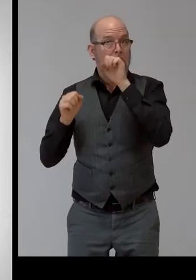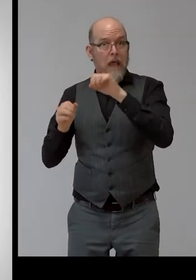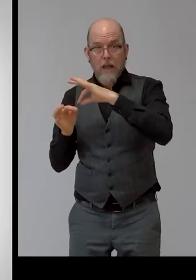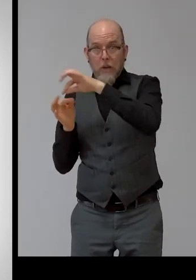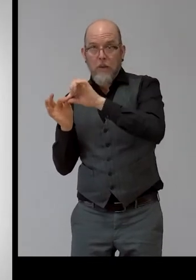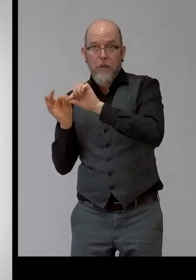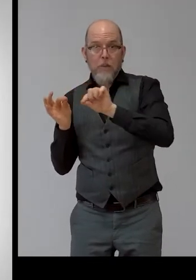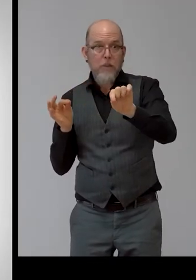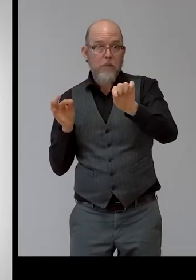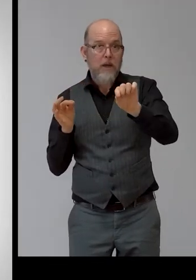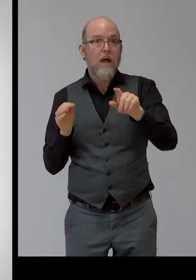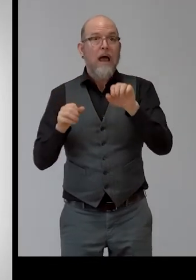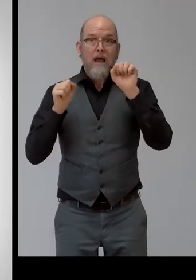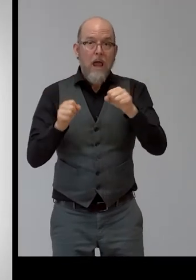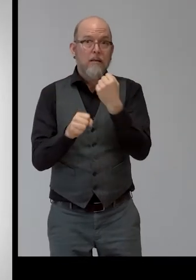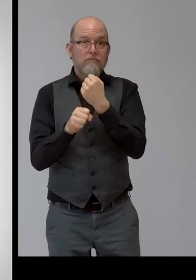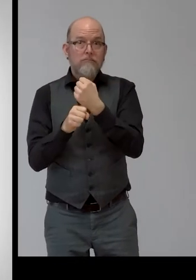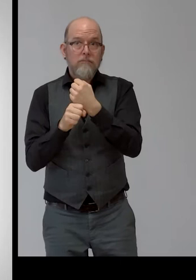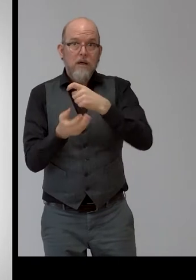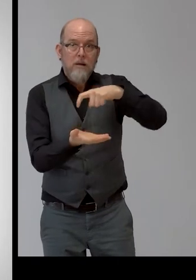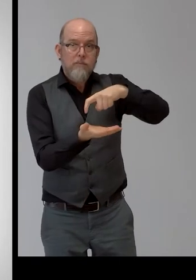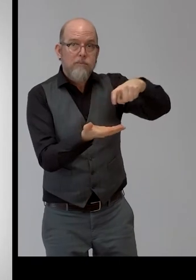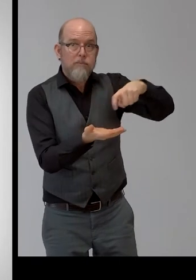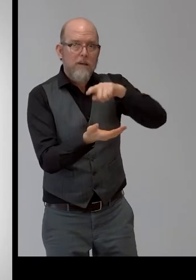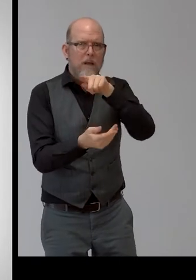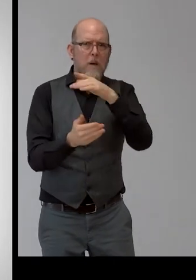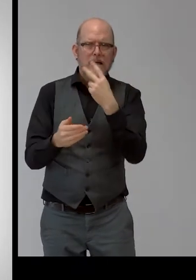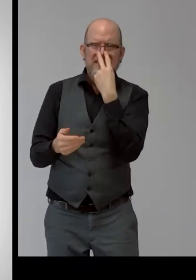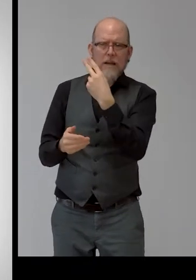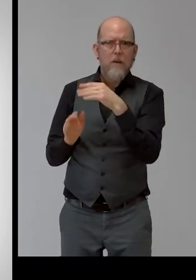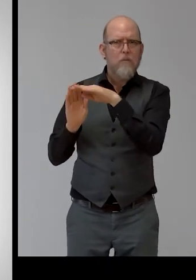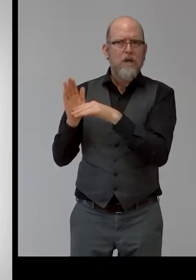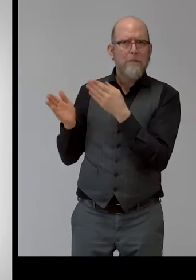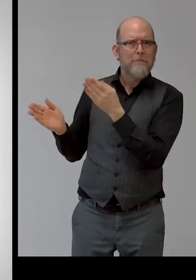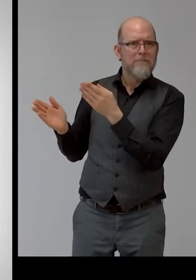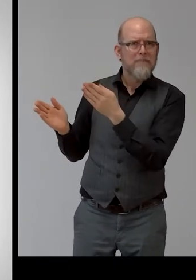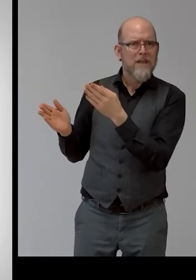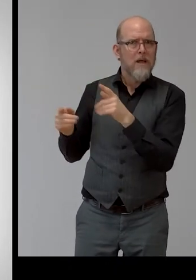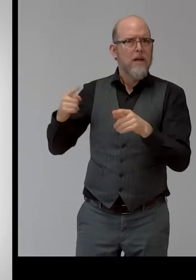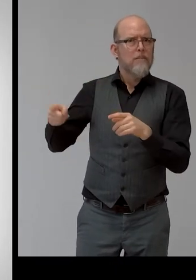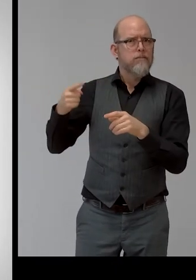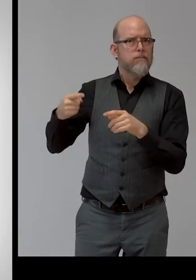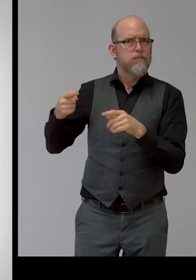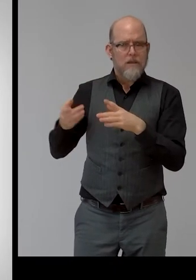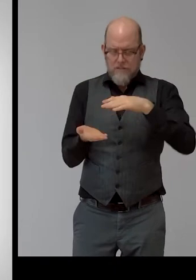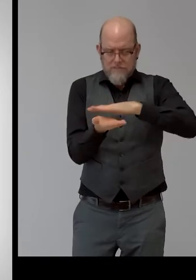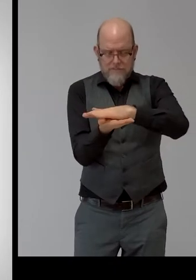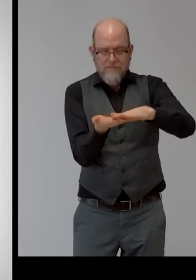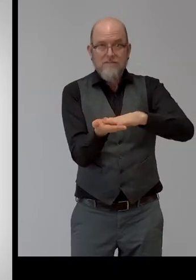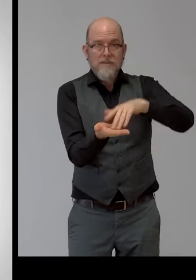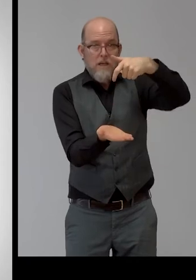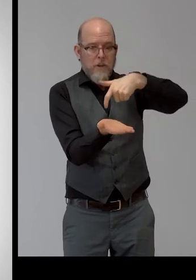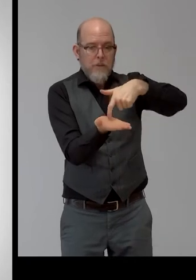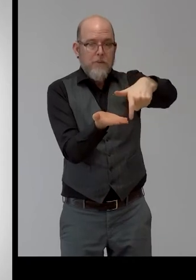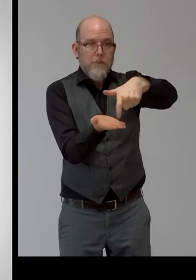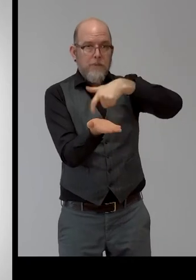even chocolate. Our printer has two main moving parts. The print plate that moves up and down and the print head that can move